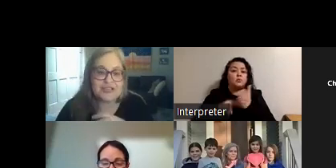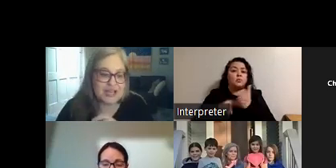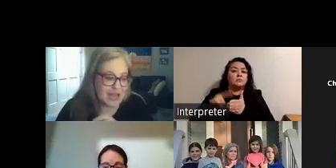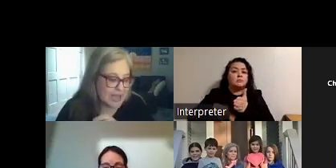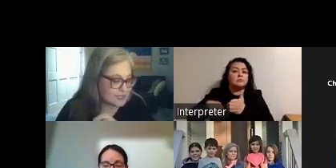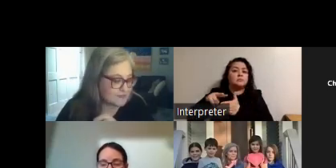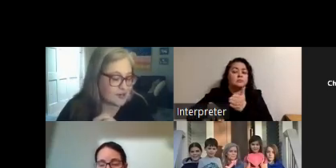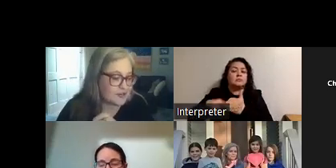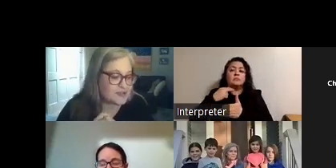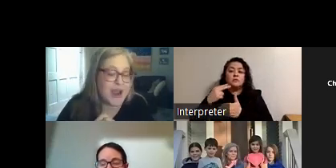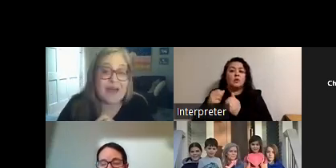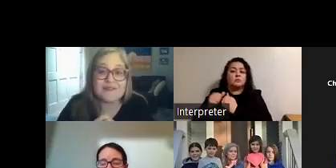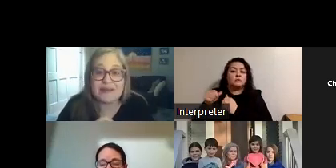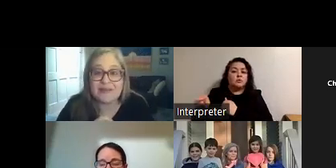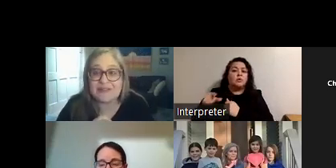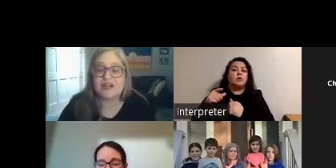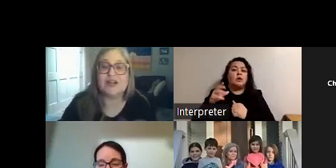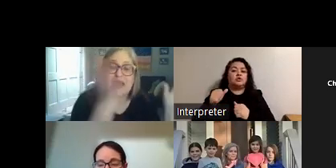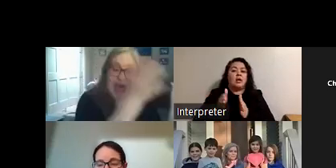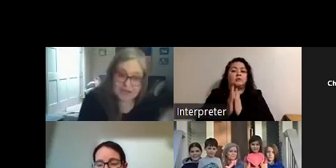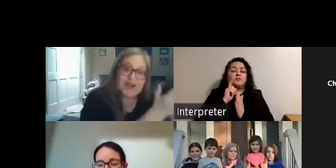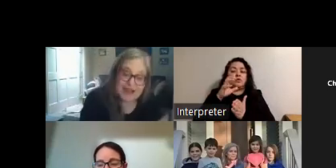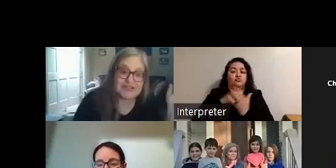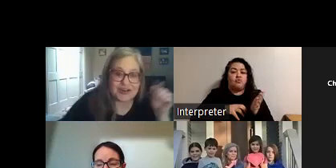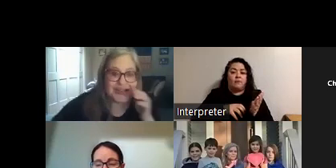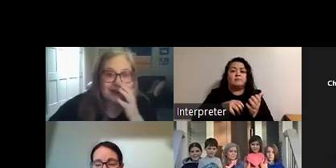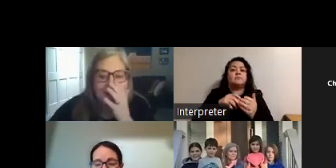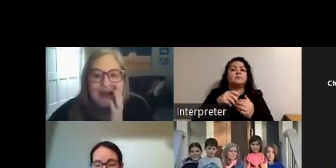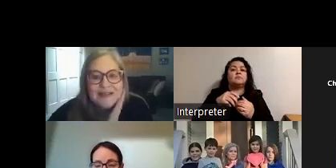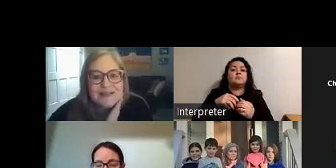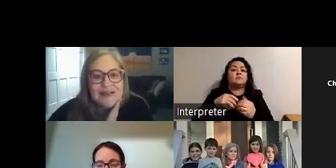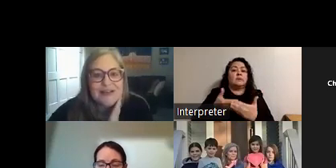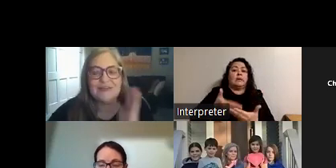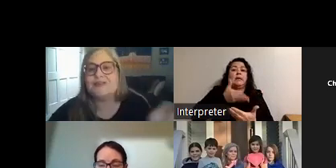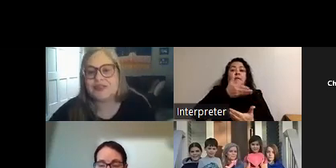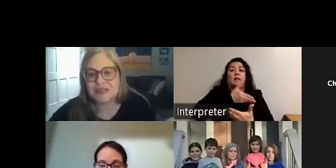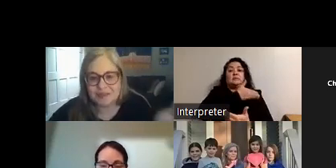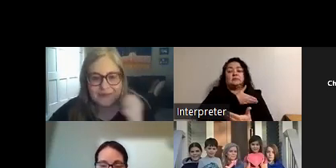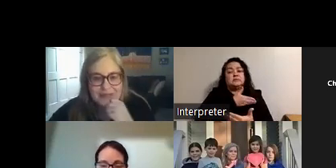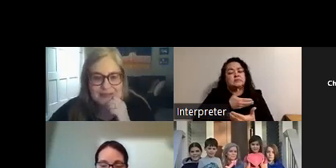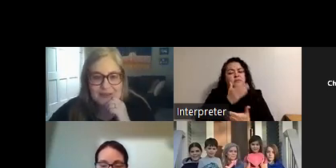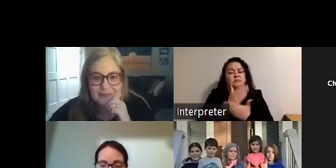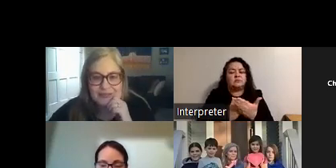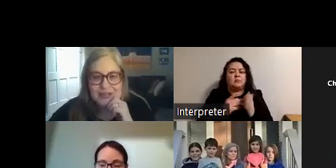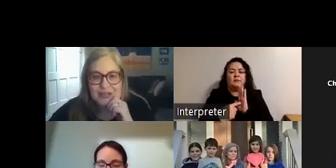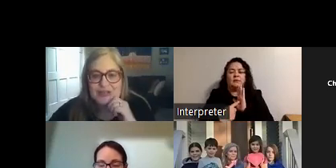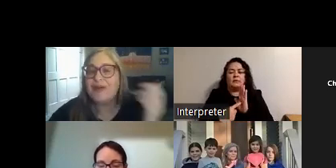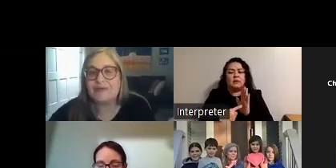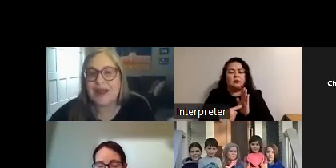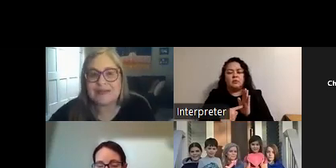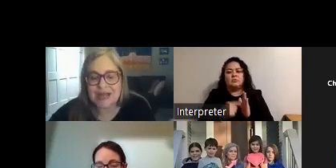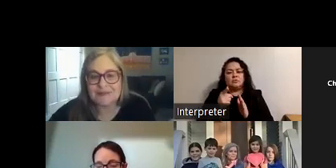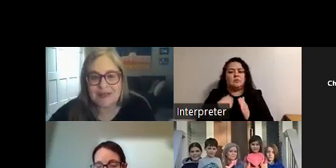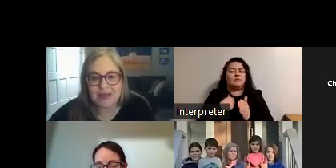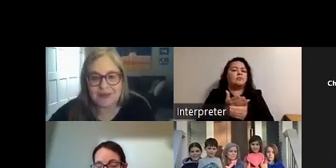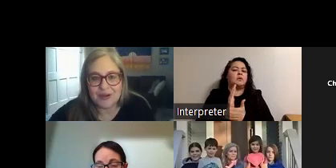she asked for the draft to be given to her extra extra in advance those are just some of the examples you have